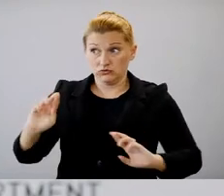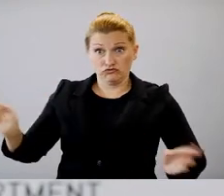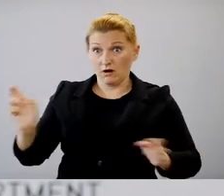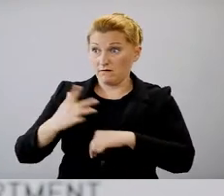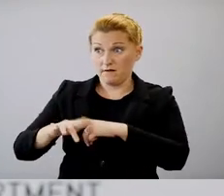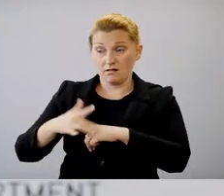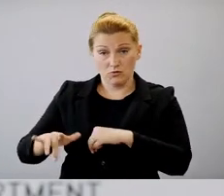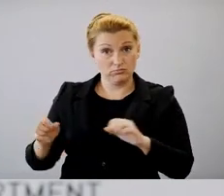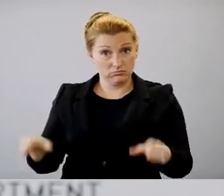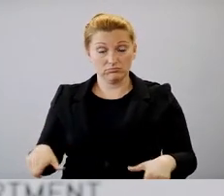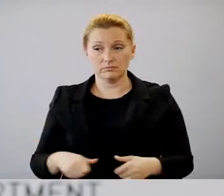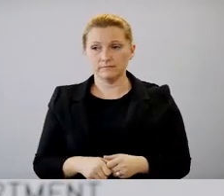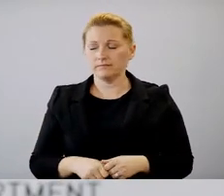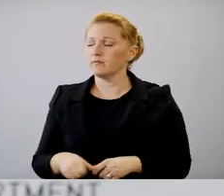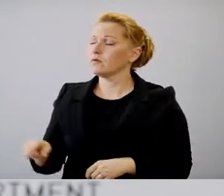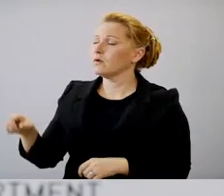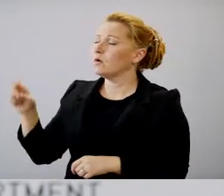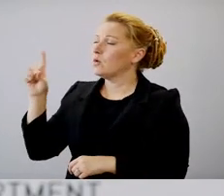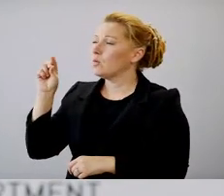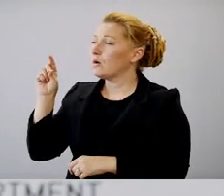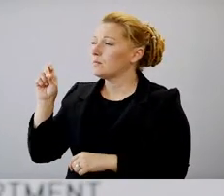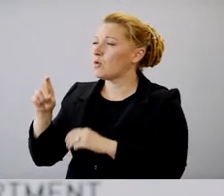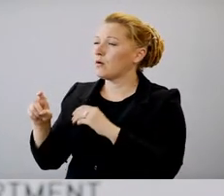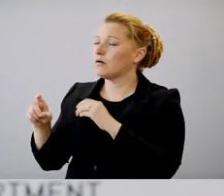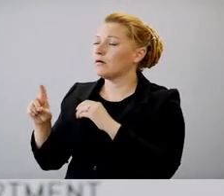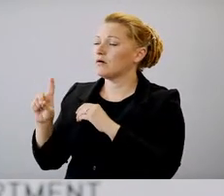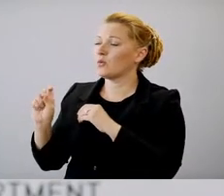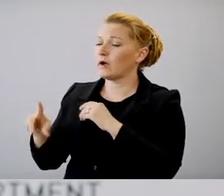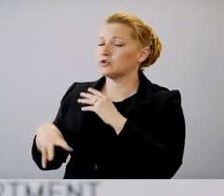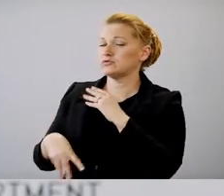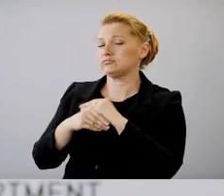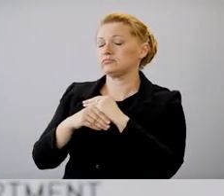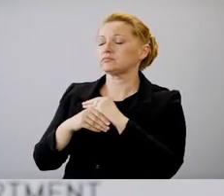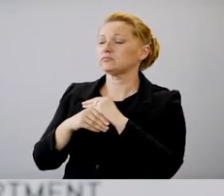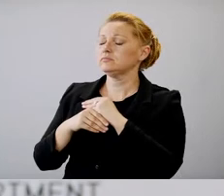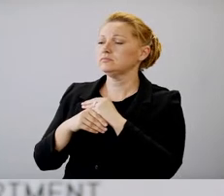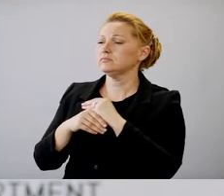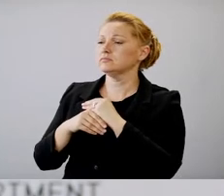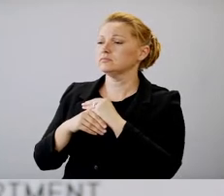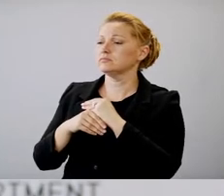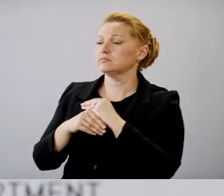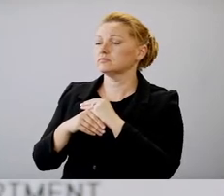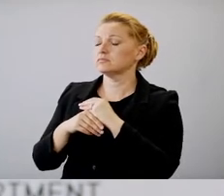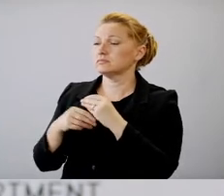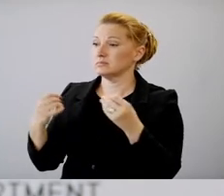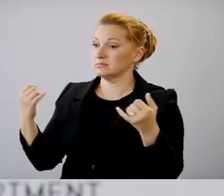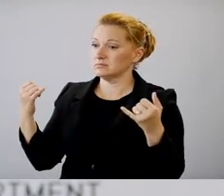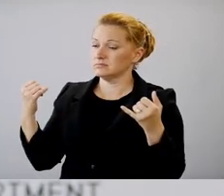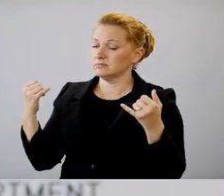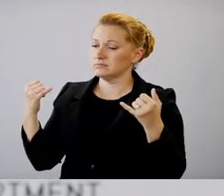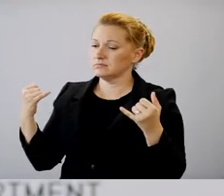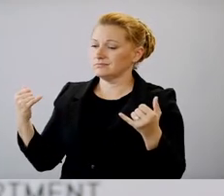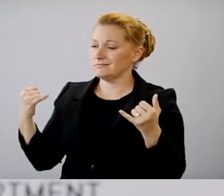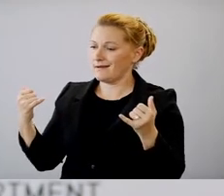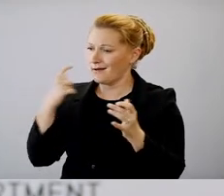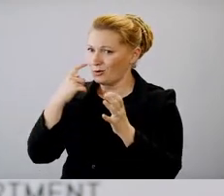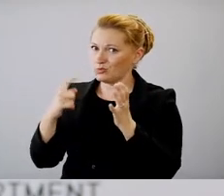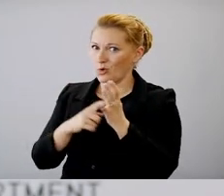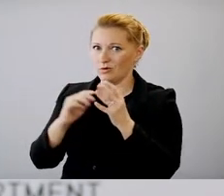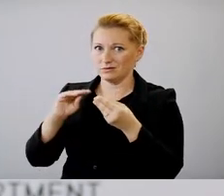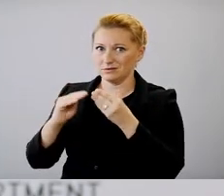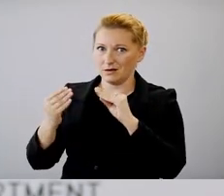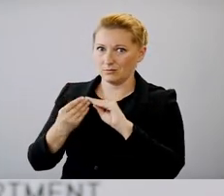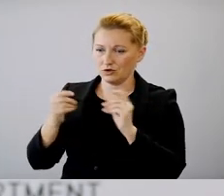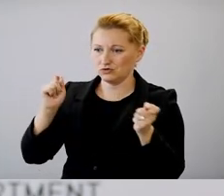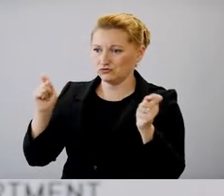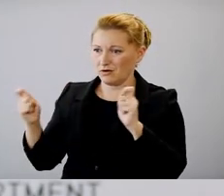Um, one last real quick question, um, with this, you know, kind of change in cases and, you know, we were looking at, uh,